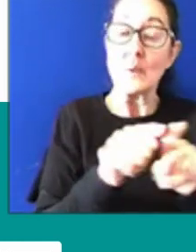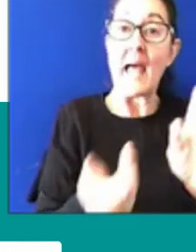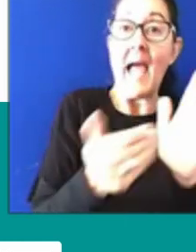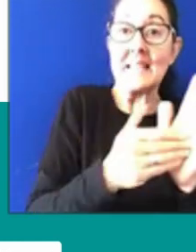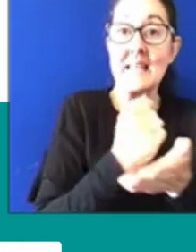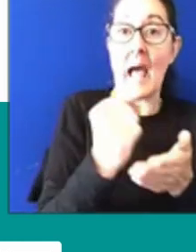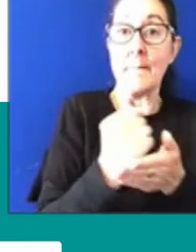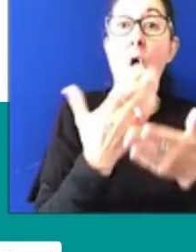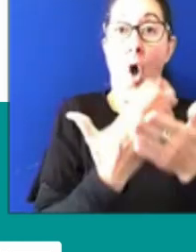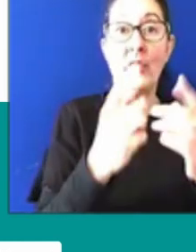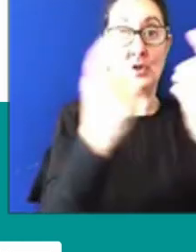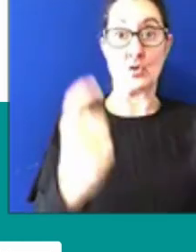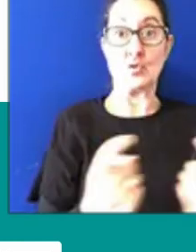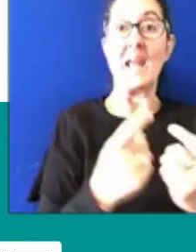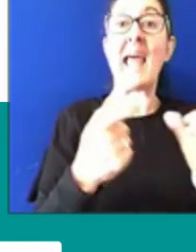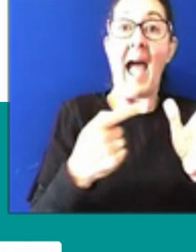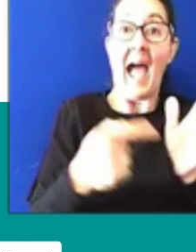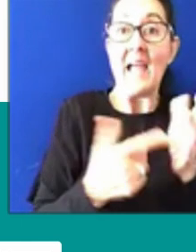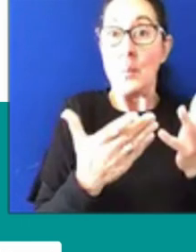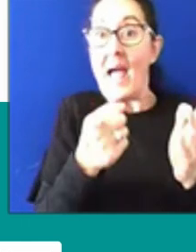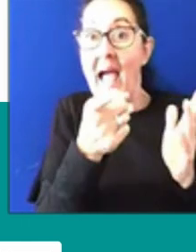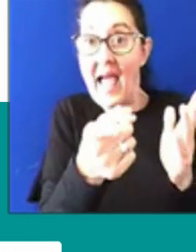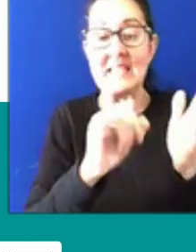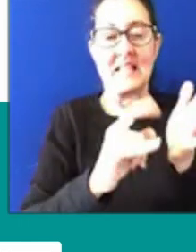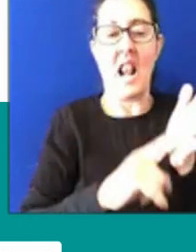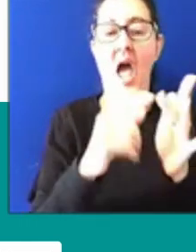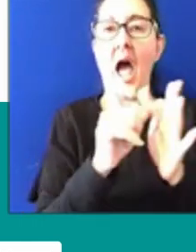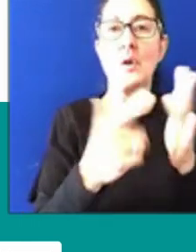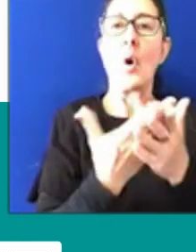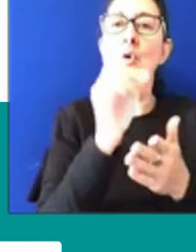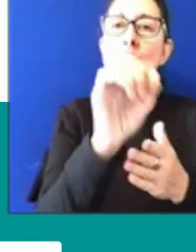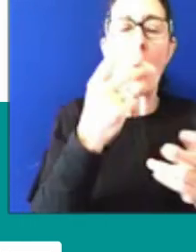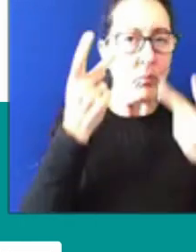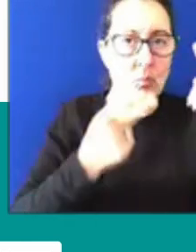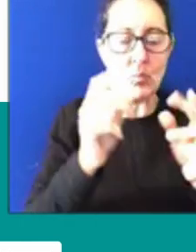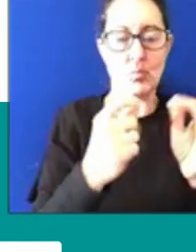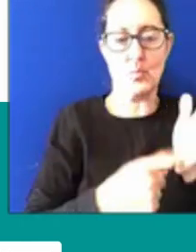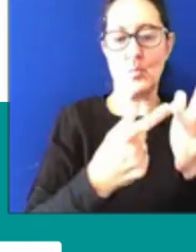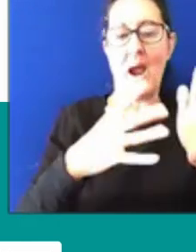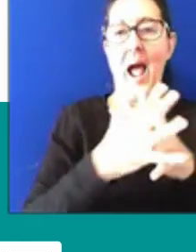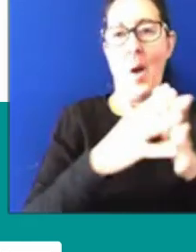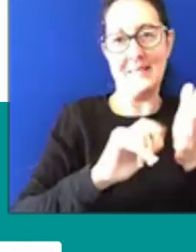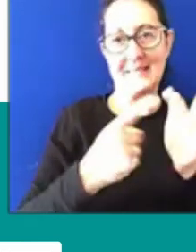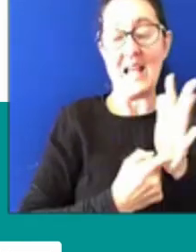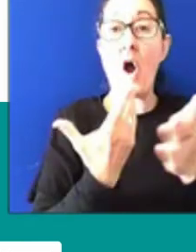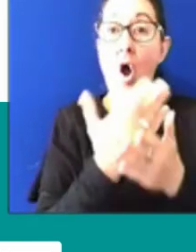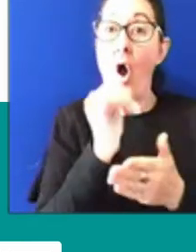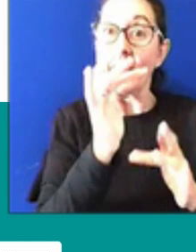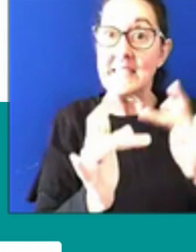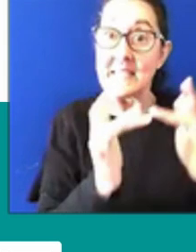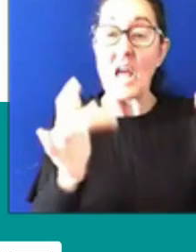to join from your browser. For those of you who are on the site, you should see the first question now.